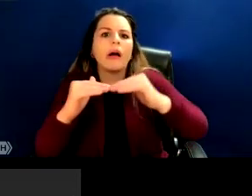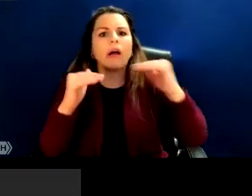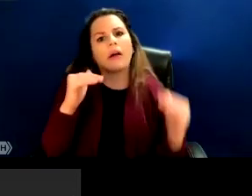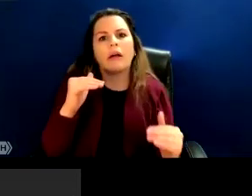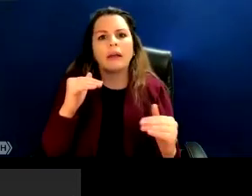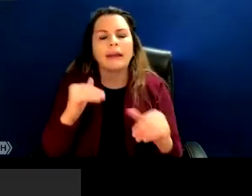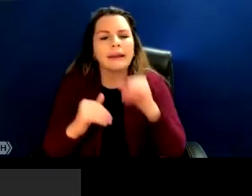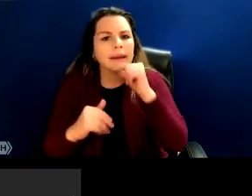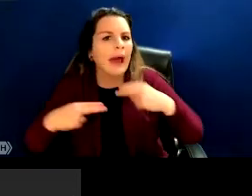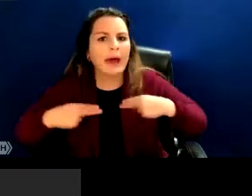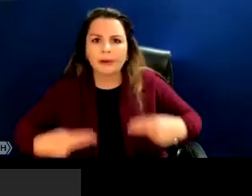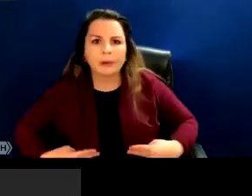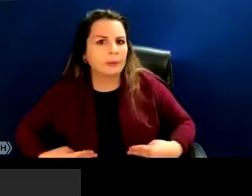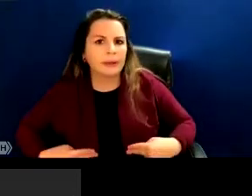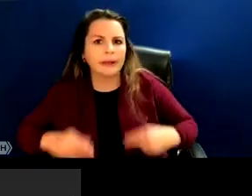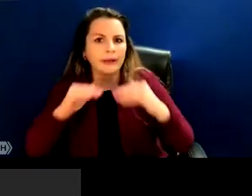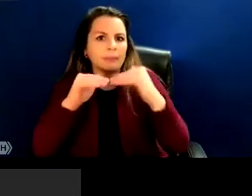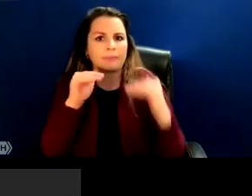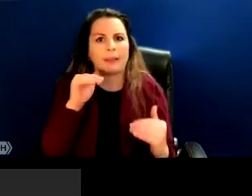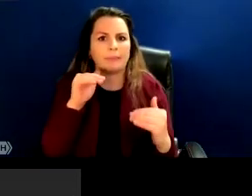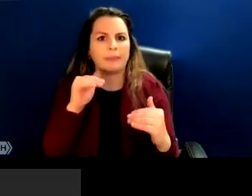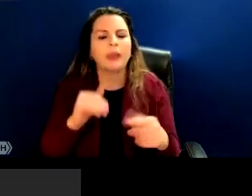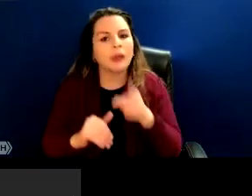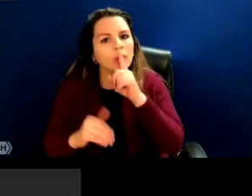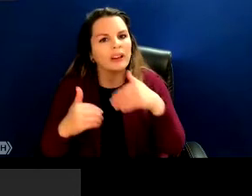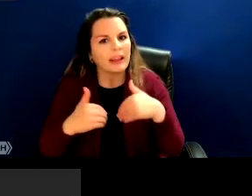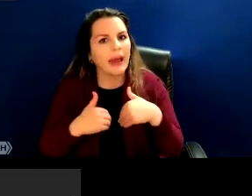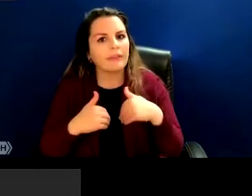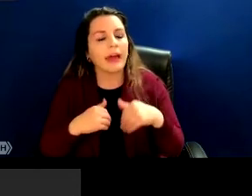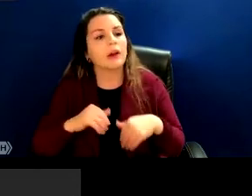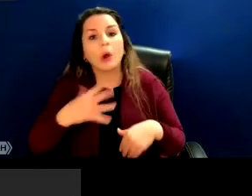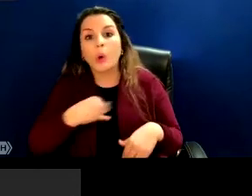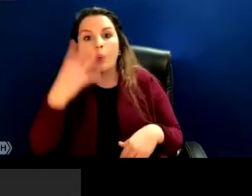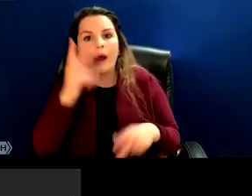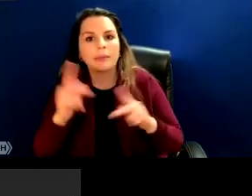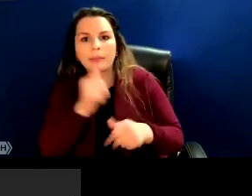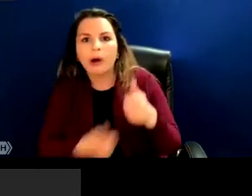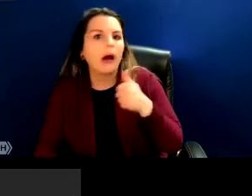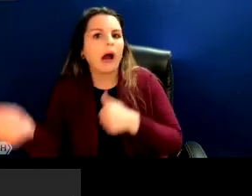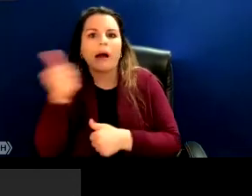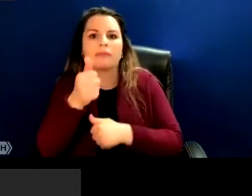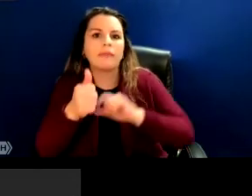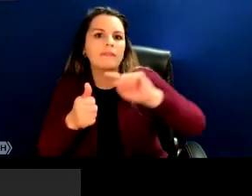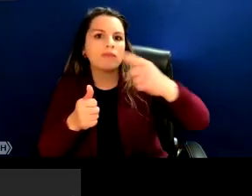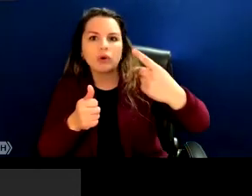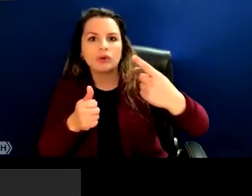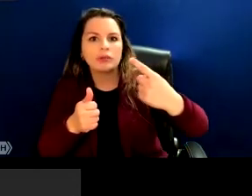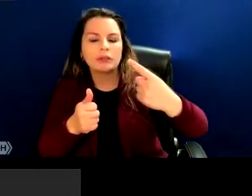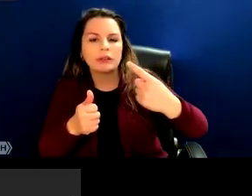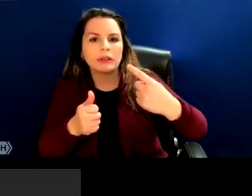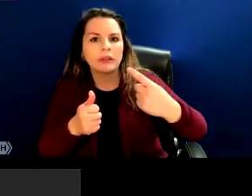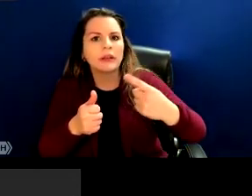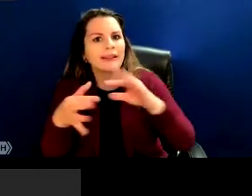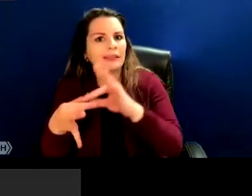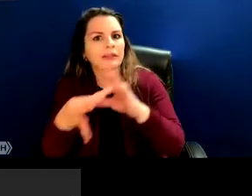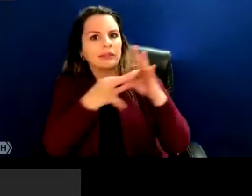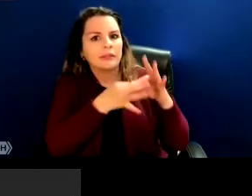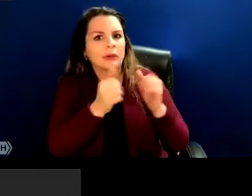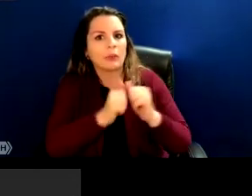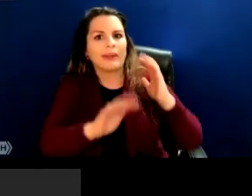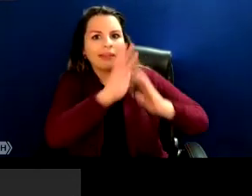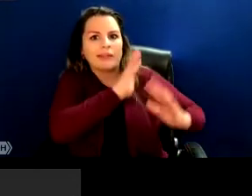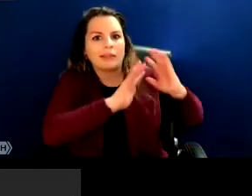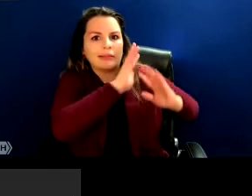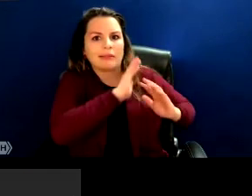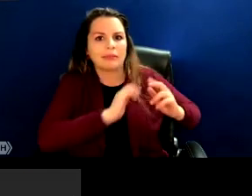there's this profound kind of power hierarchies that we live under still that are tied to these early